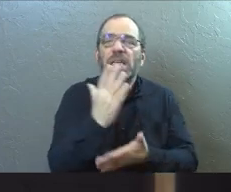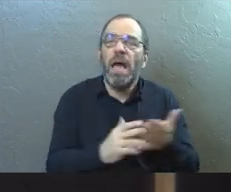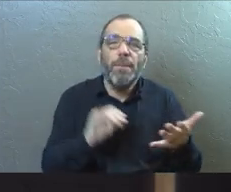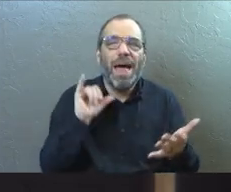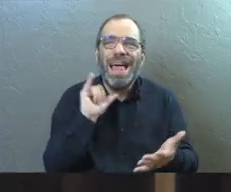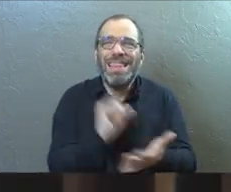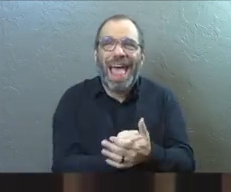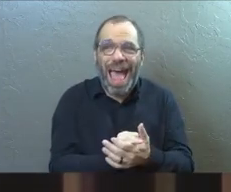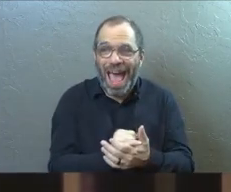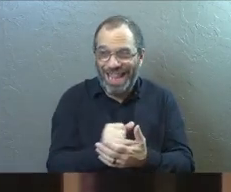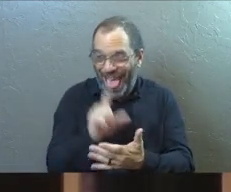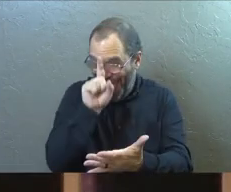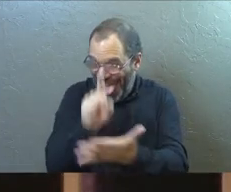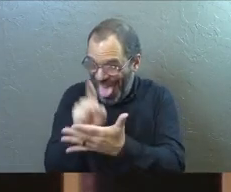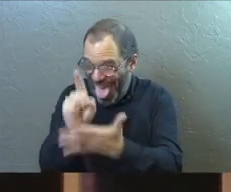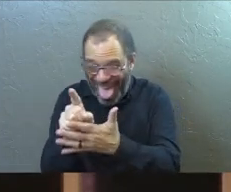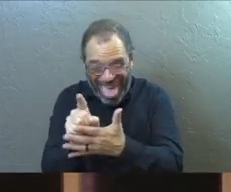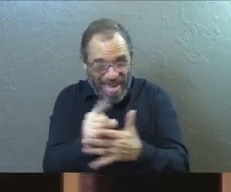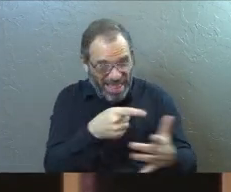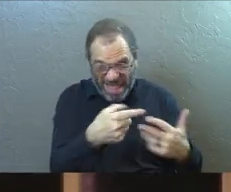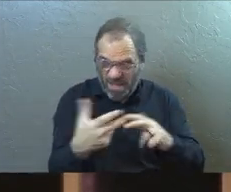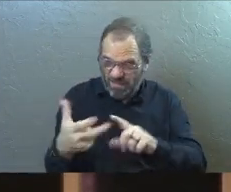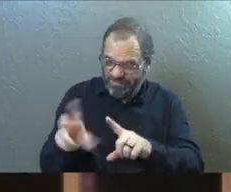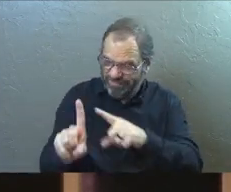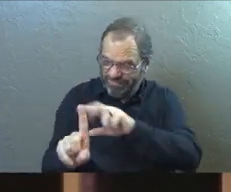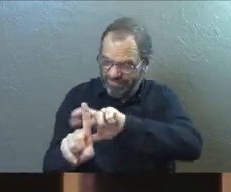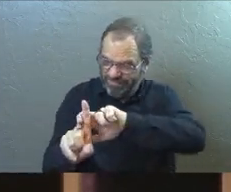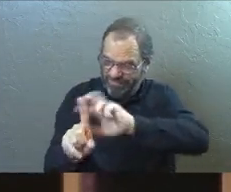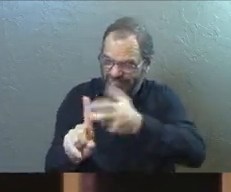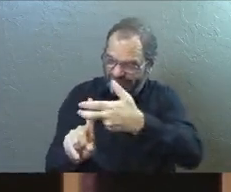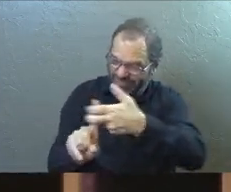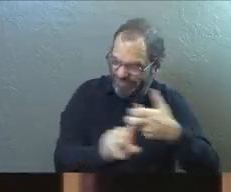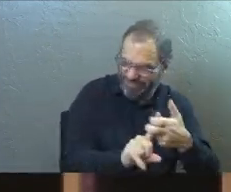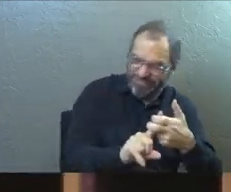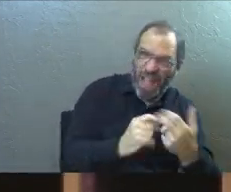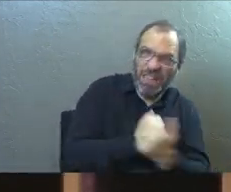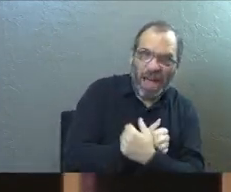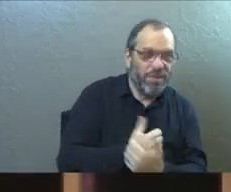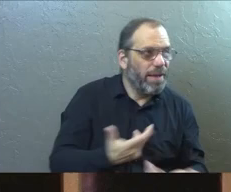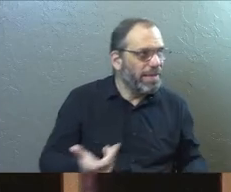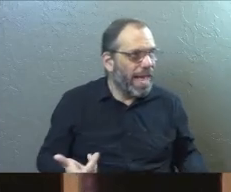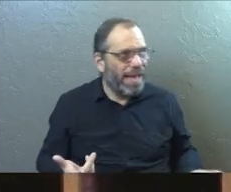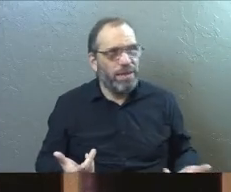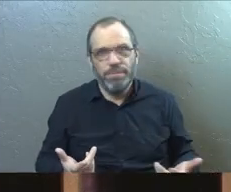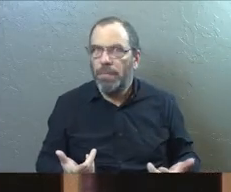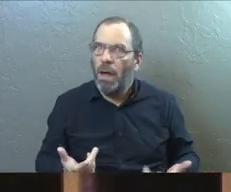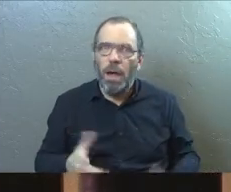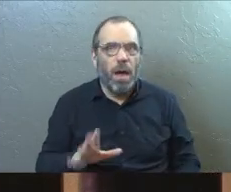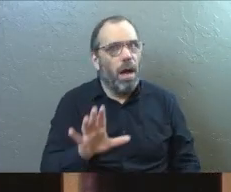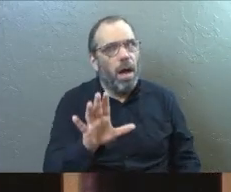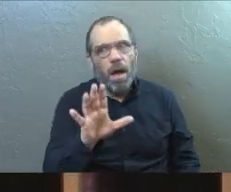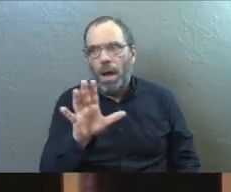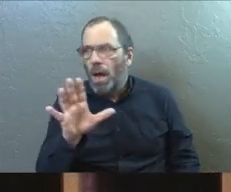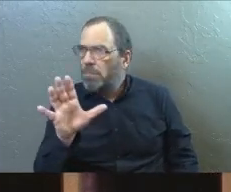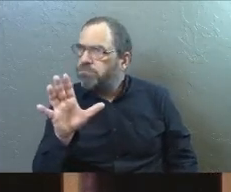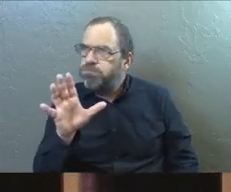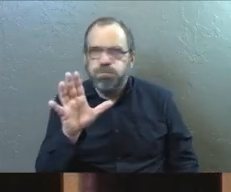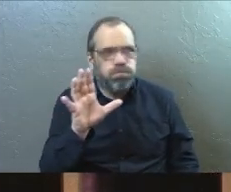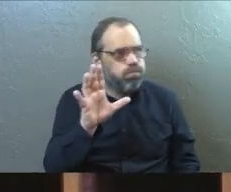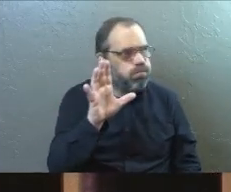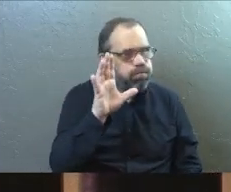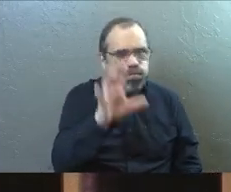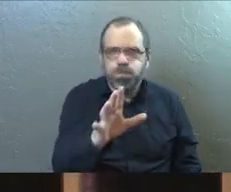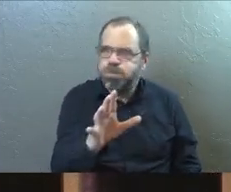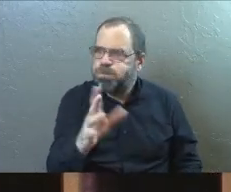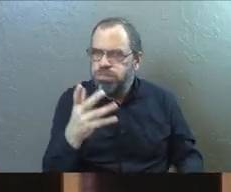things that just suck the love of Jesus right out of you. Right? Like, some of us are absolutely hooked up